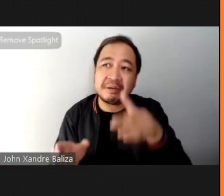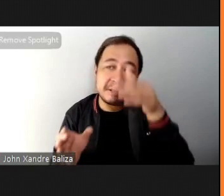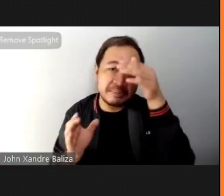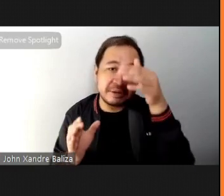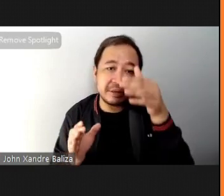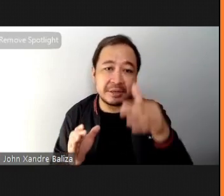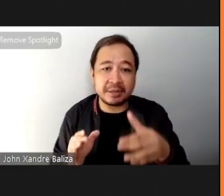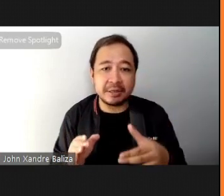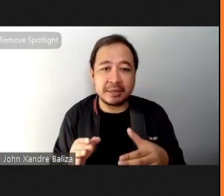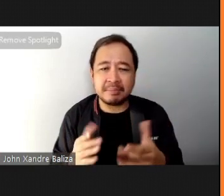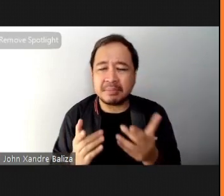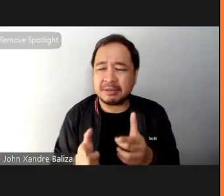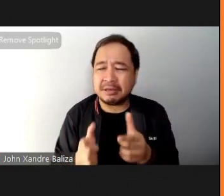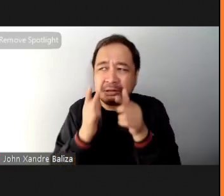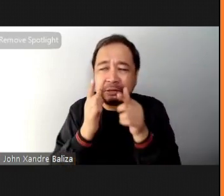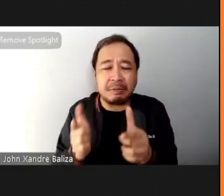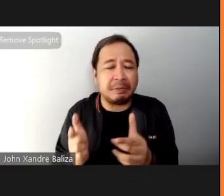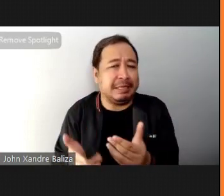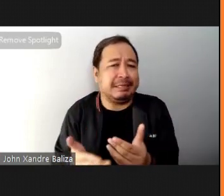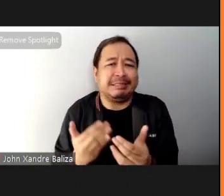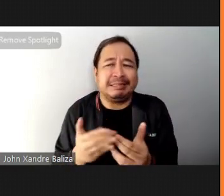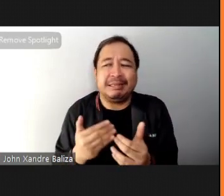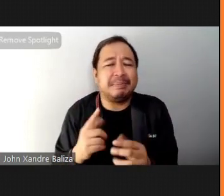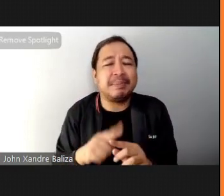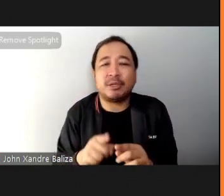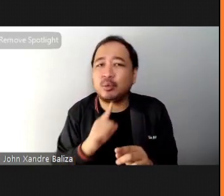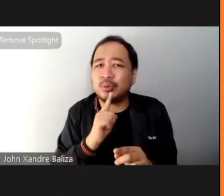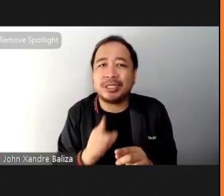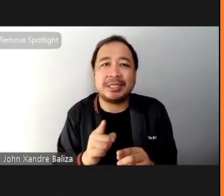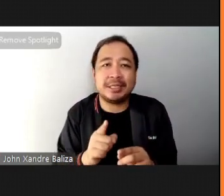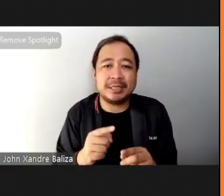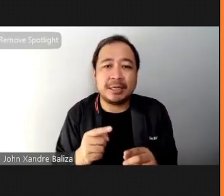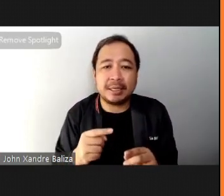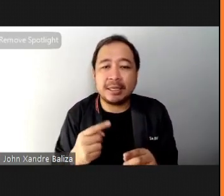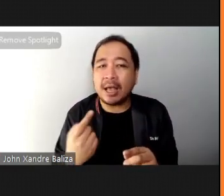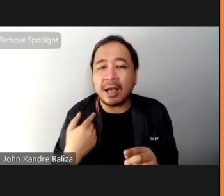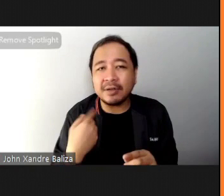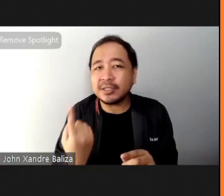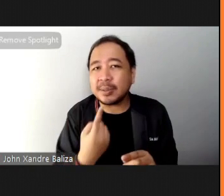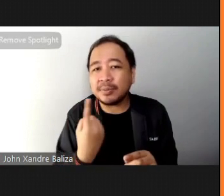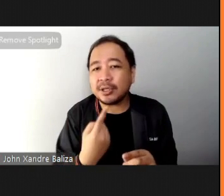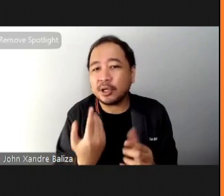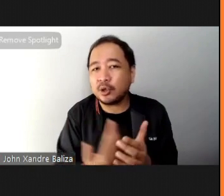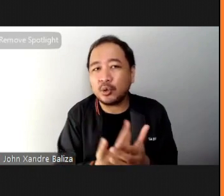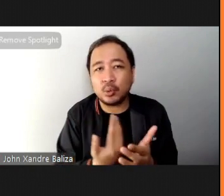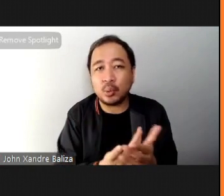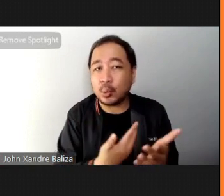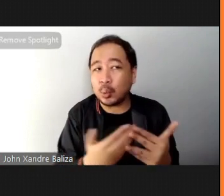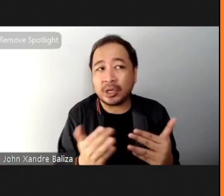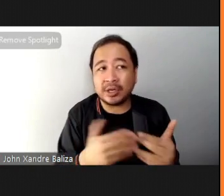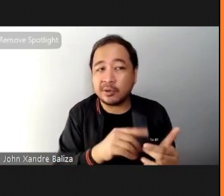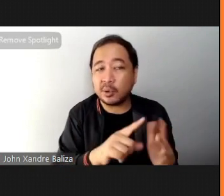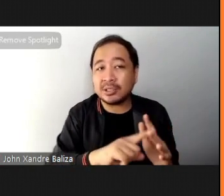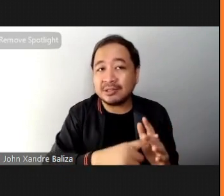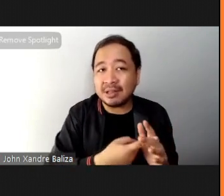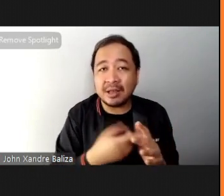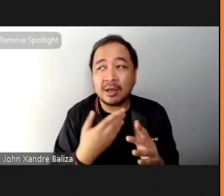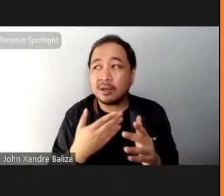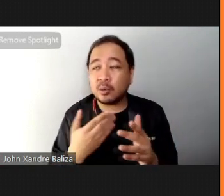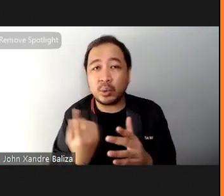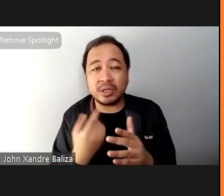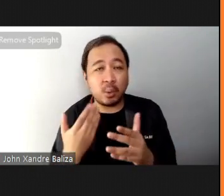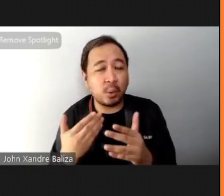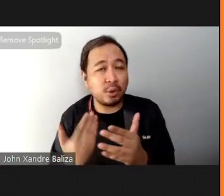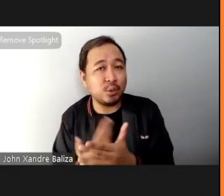look easy however there's always something you to learn regardless whether you're a beginner or advanced and there are